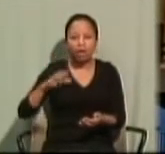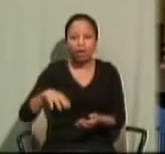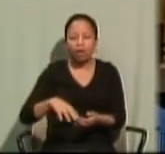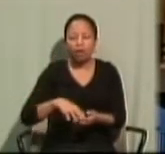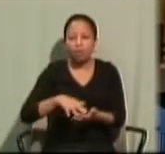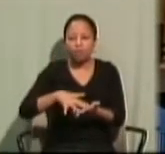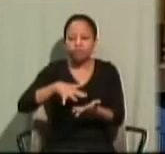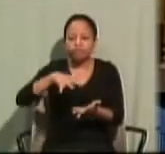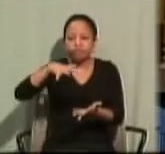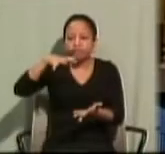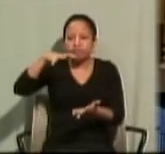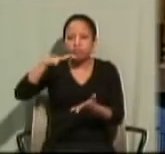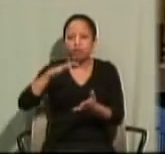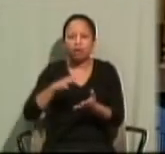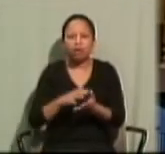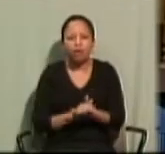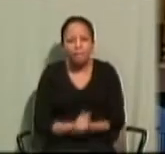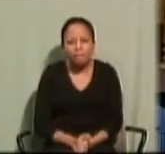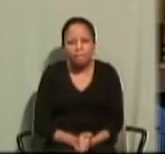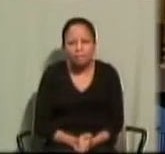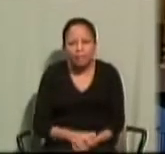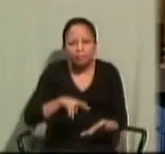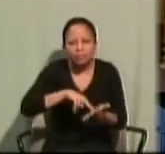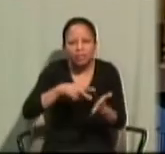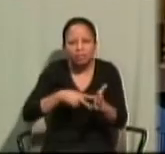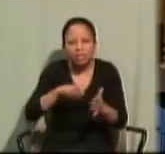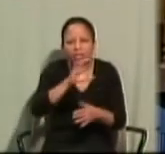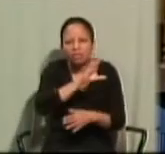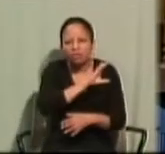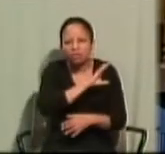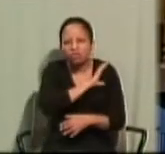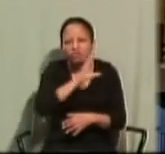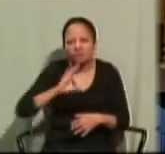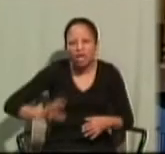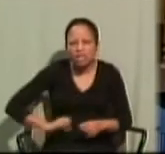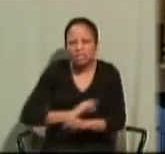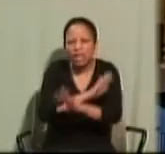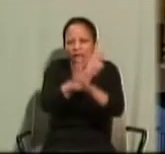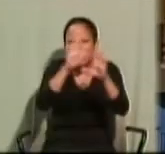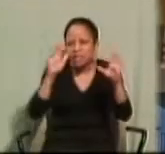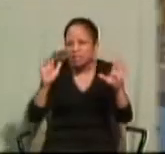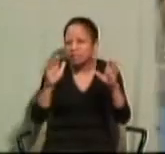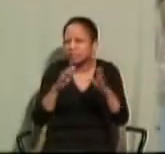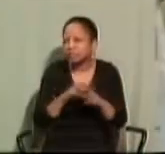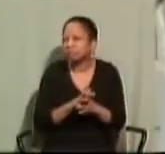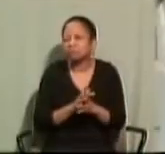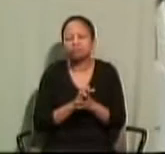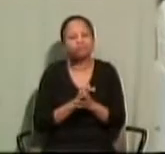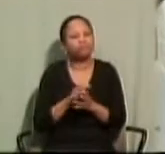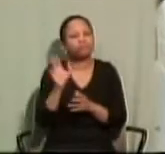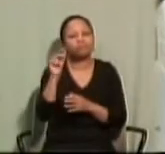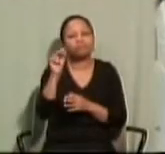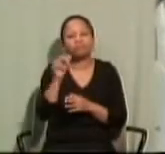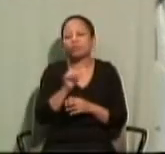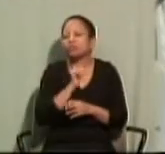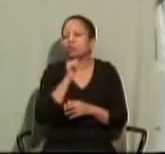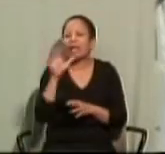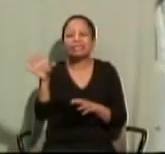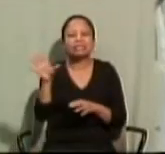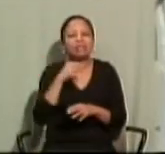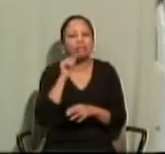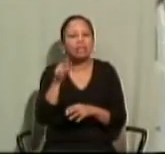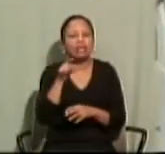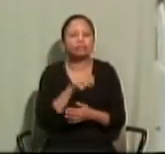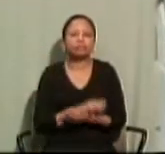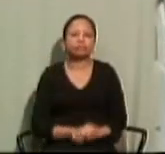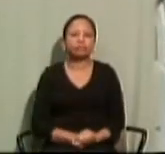what the light of Christ would like to see. And then finally we should